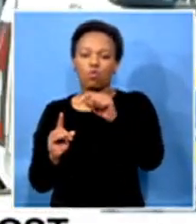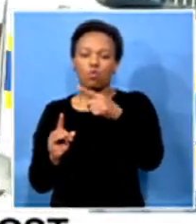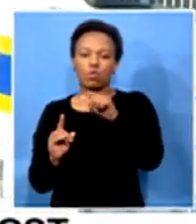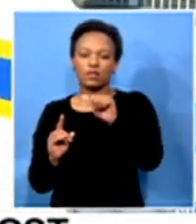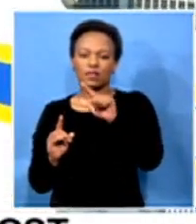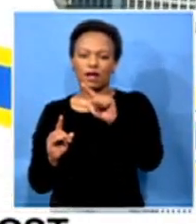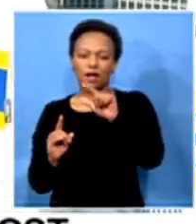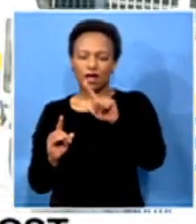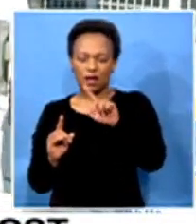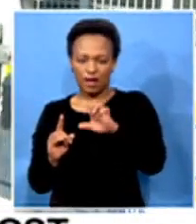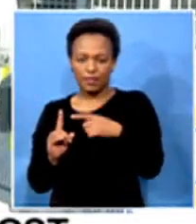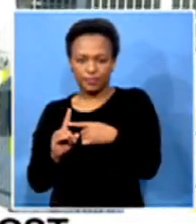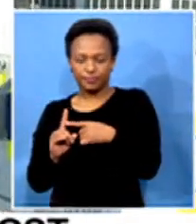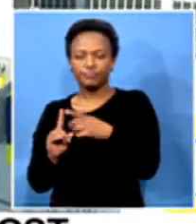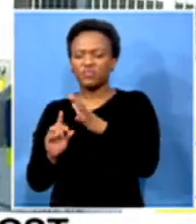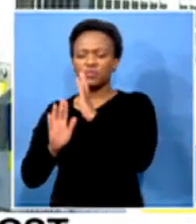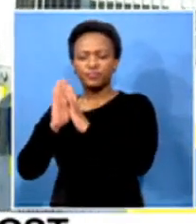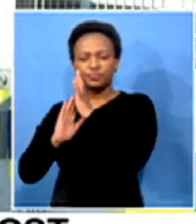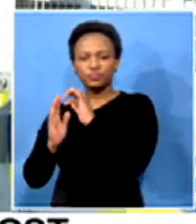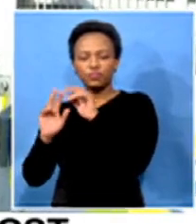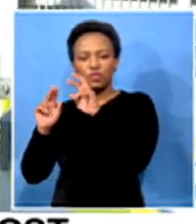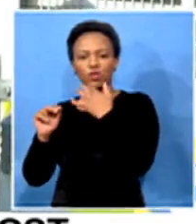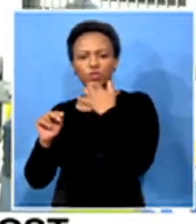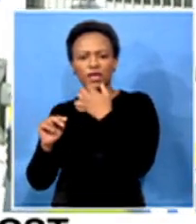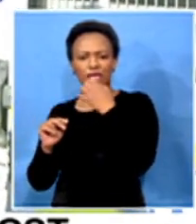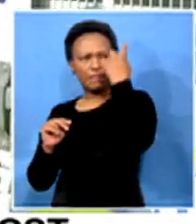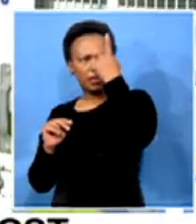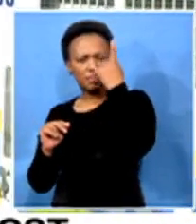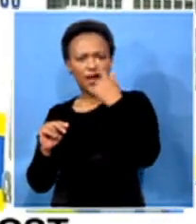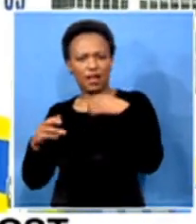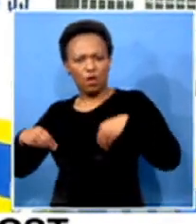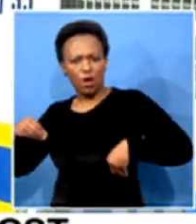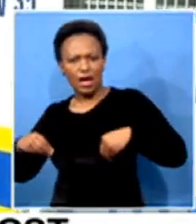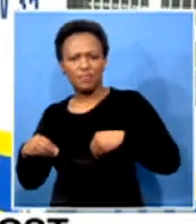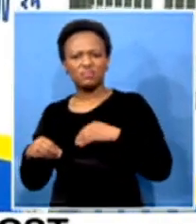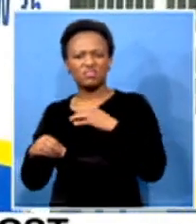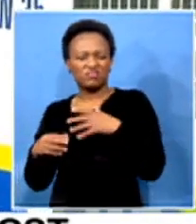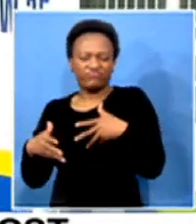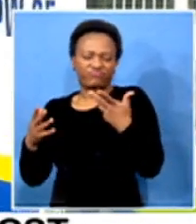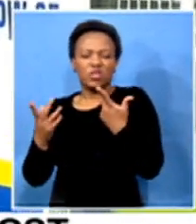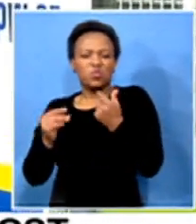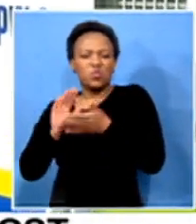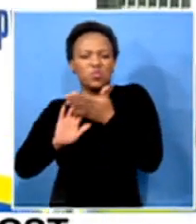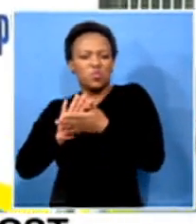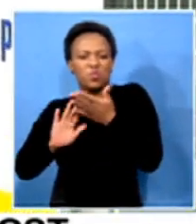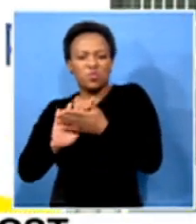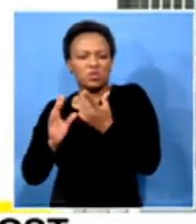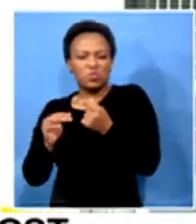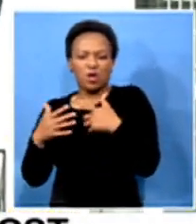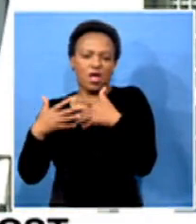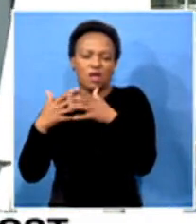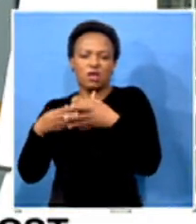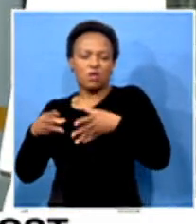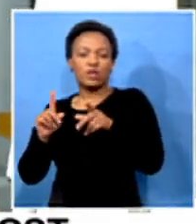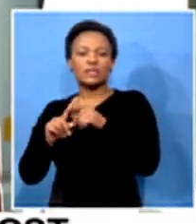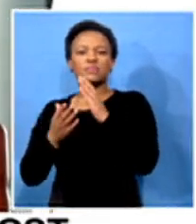Just take us through the issues. You said that the principal is corrupt. She's doing things as she pleases. You also mentioned the issue of teachers